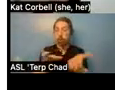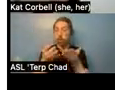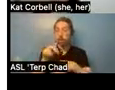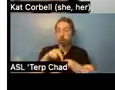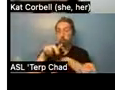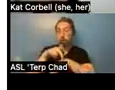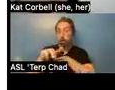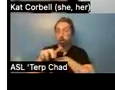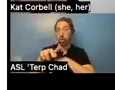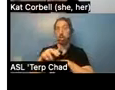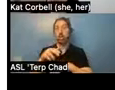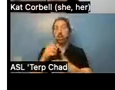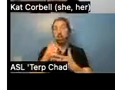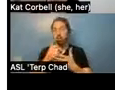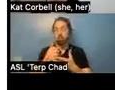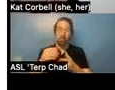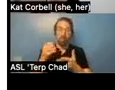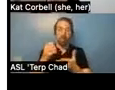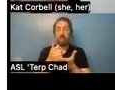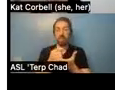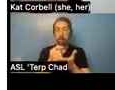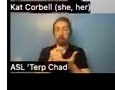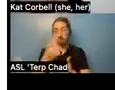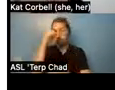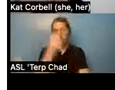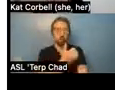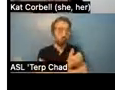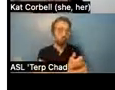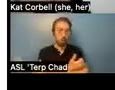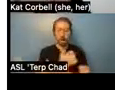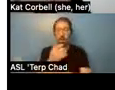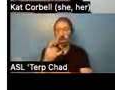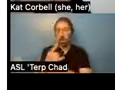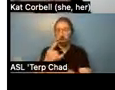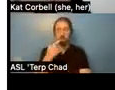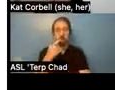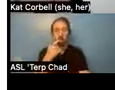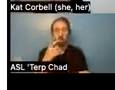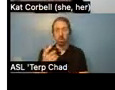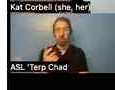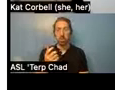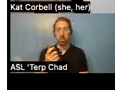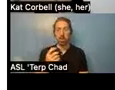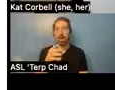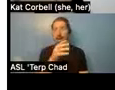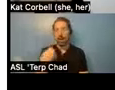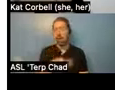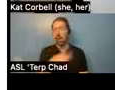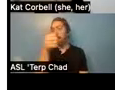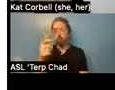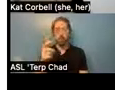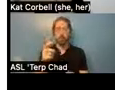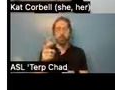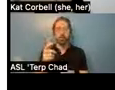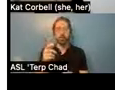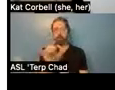and treatment for drug and alcohol use and recommendations for other needed services, such as legal support. And I've, um, received